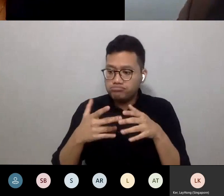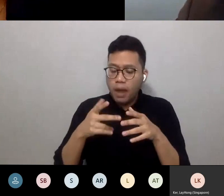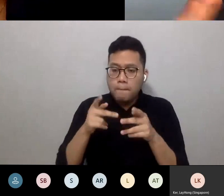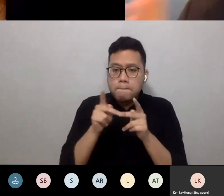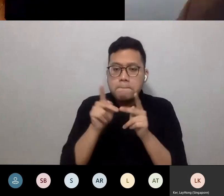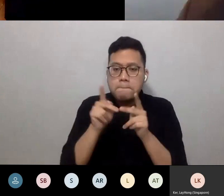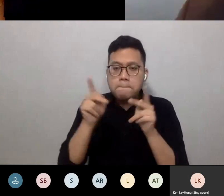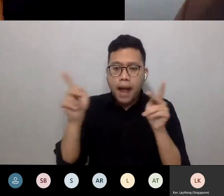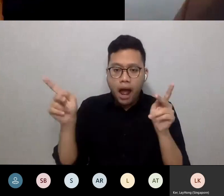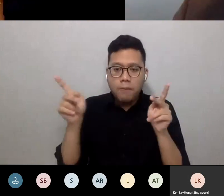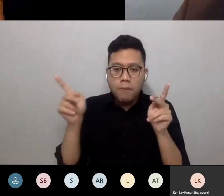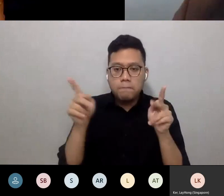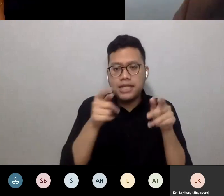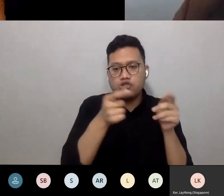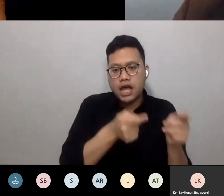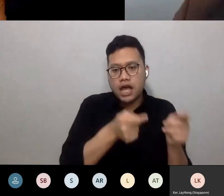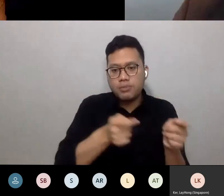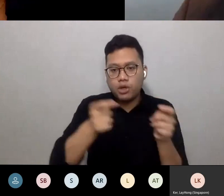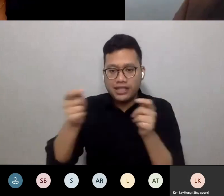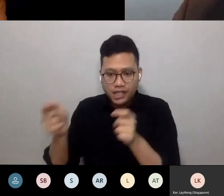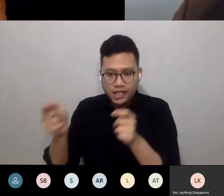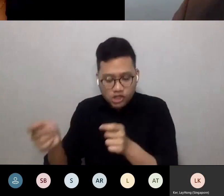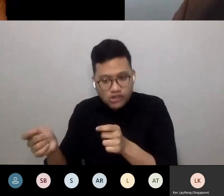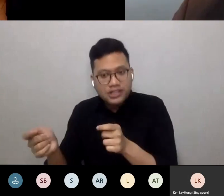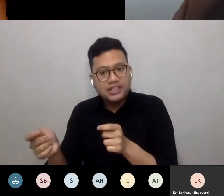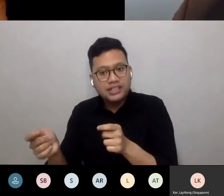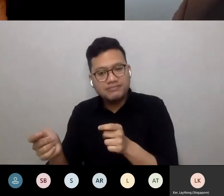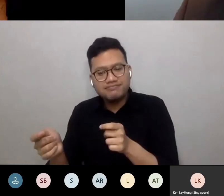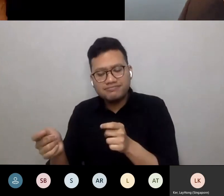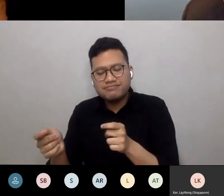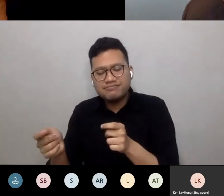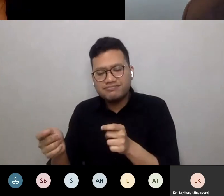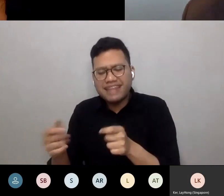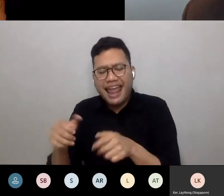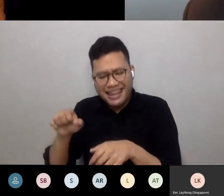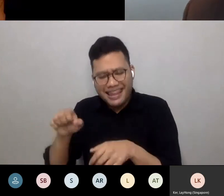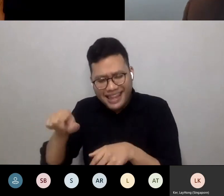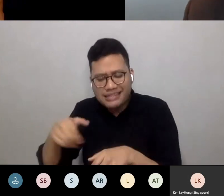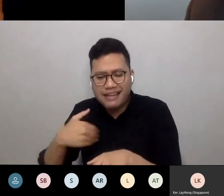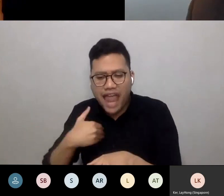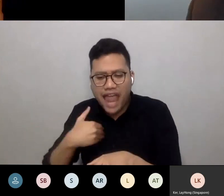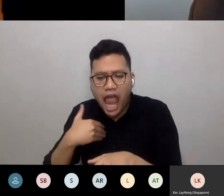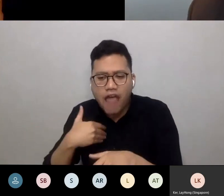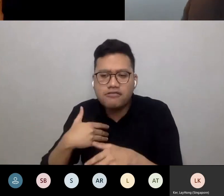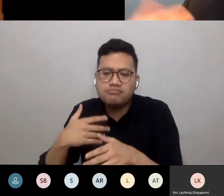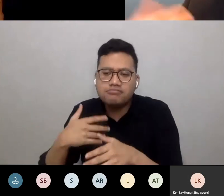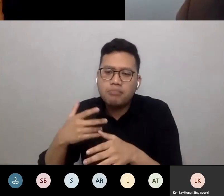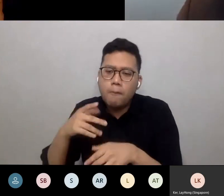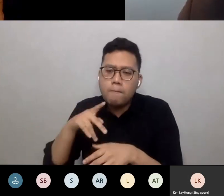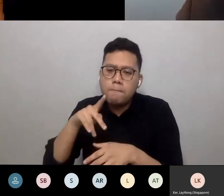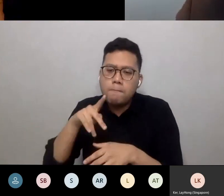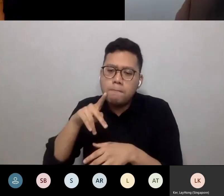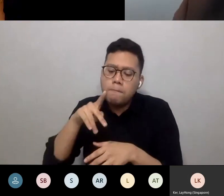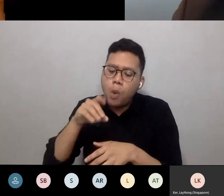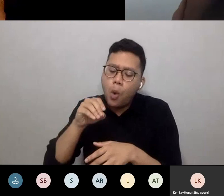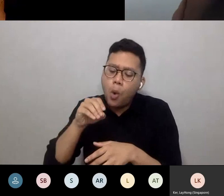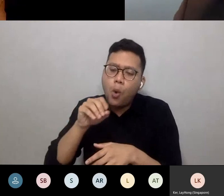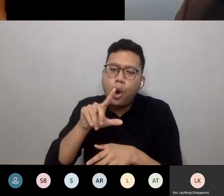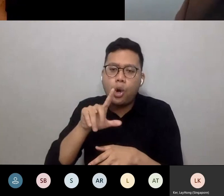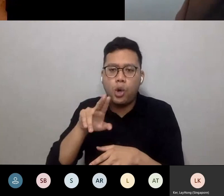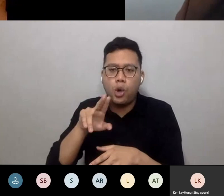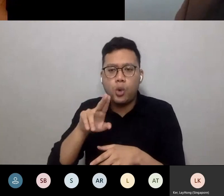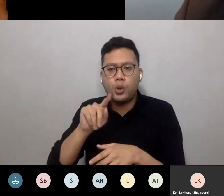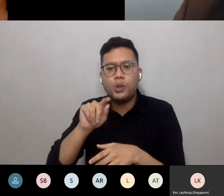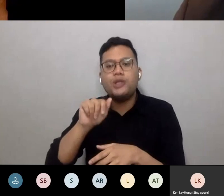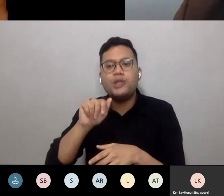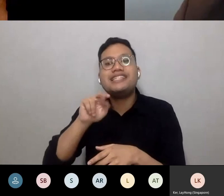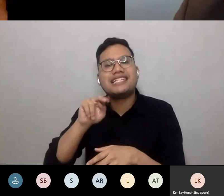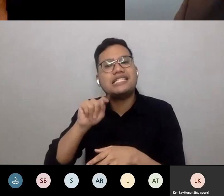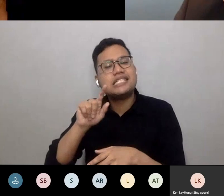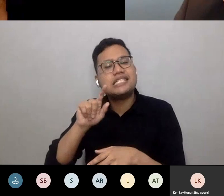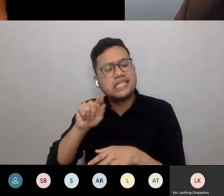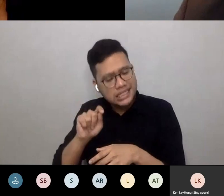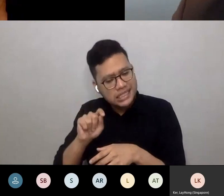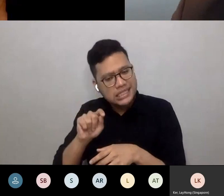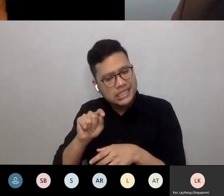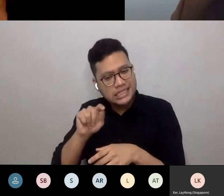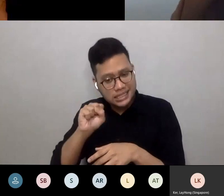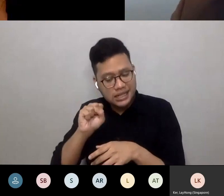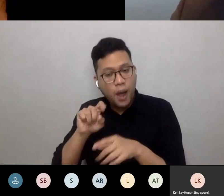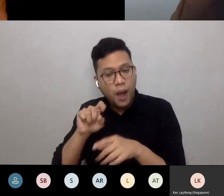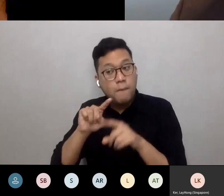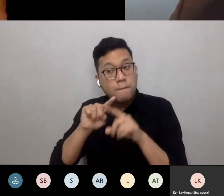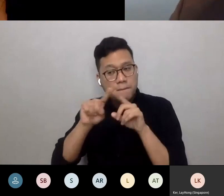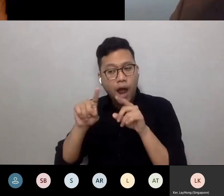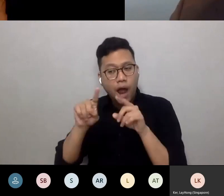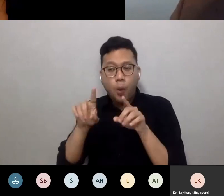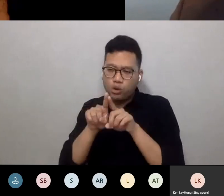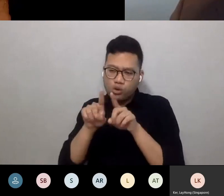a means of taking those noxious pollutants off the streets, and balancing those with kind of clean technologies